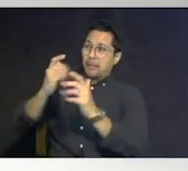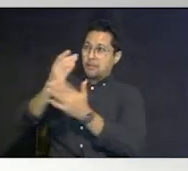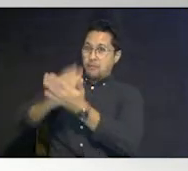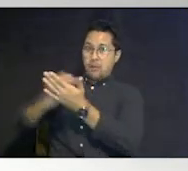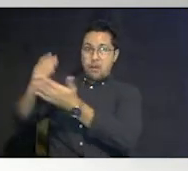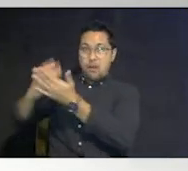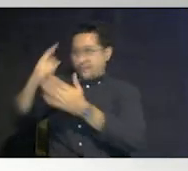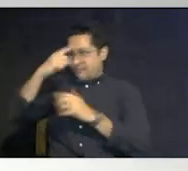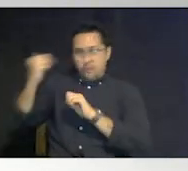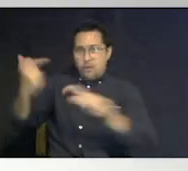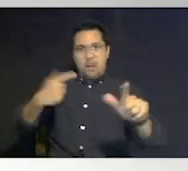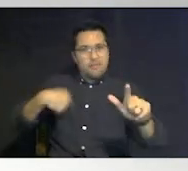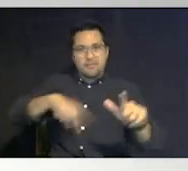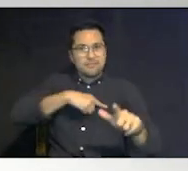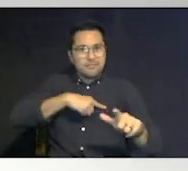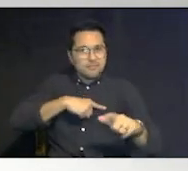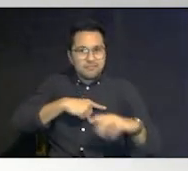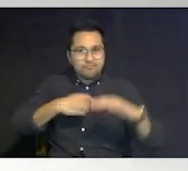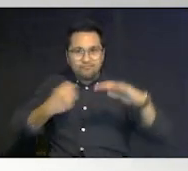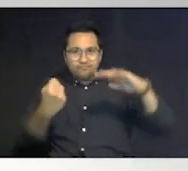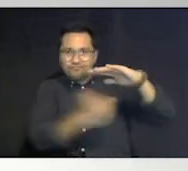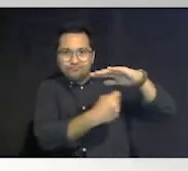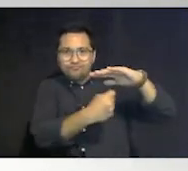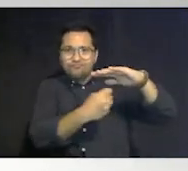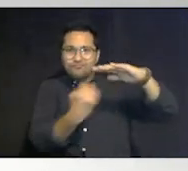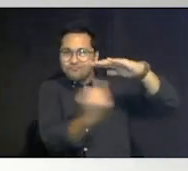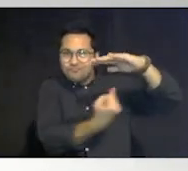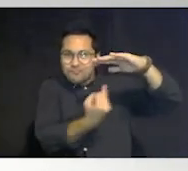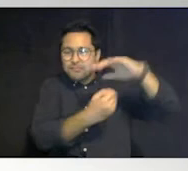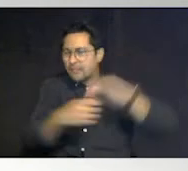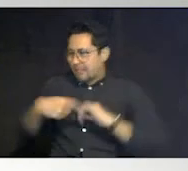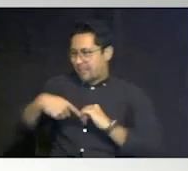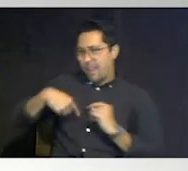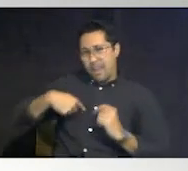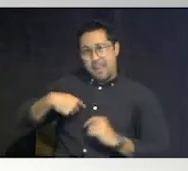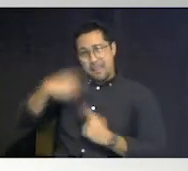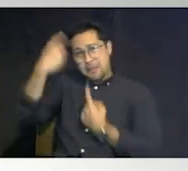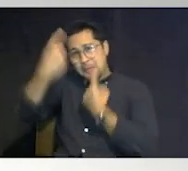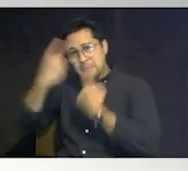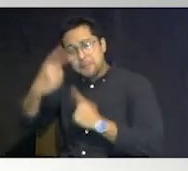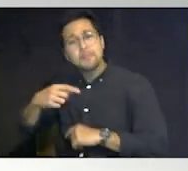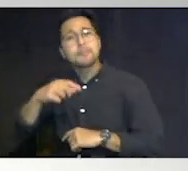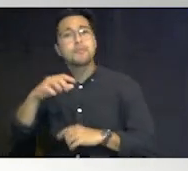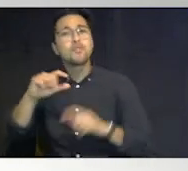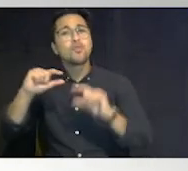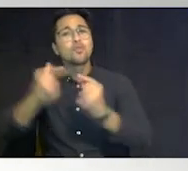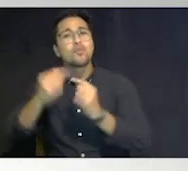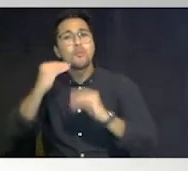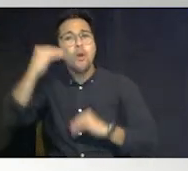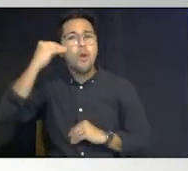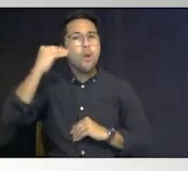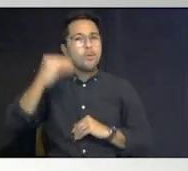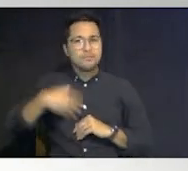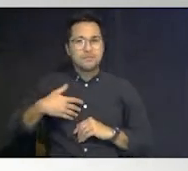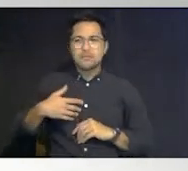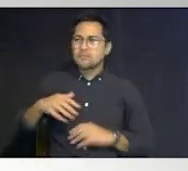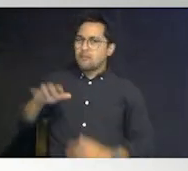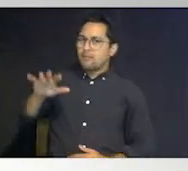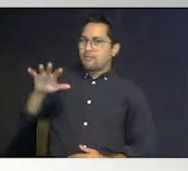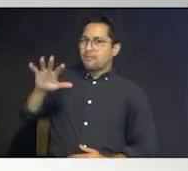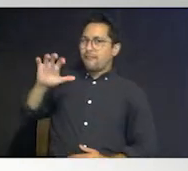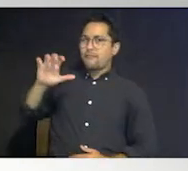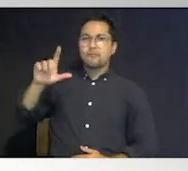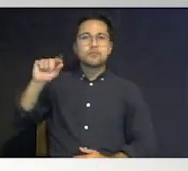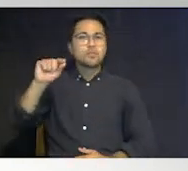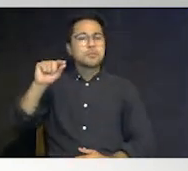room during covid i think of the the many group homes that are in sun coast region there are 520 of them and